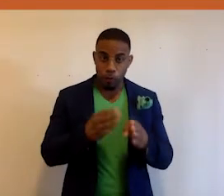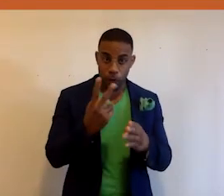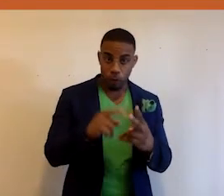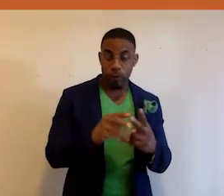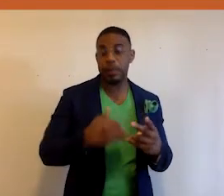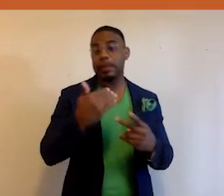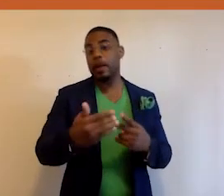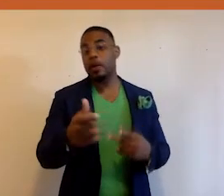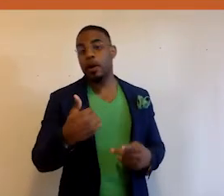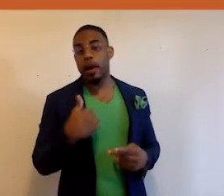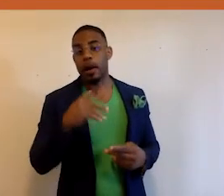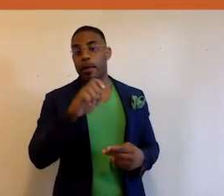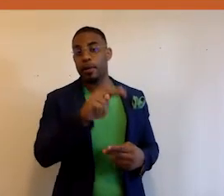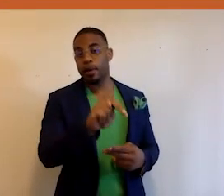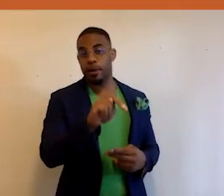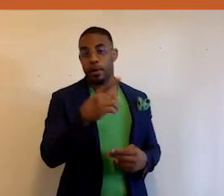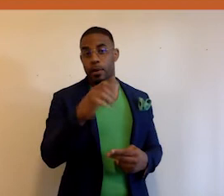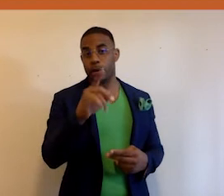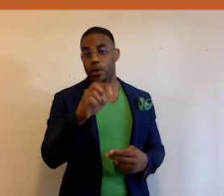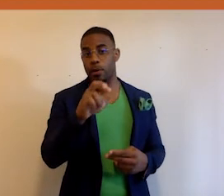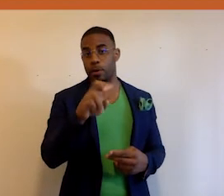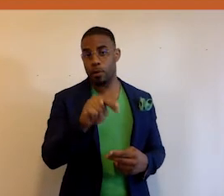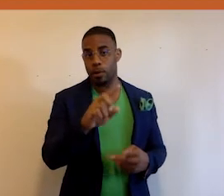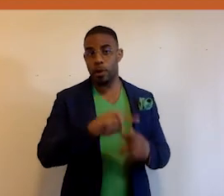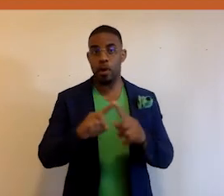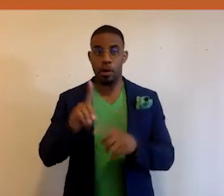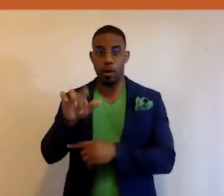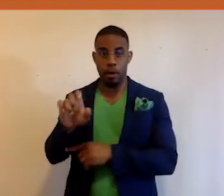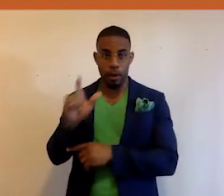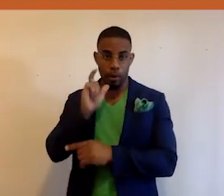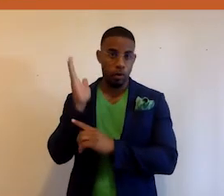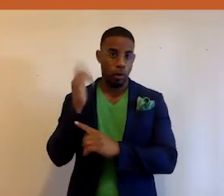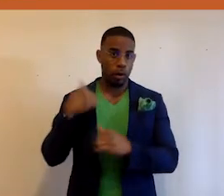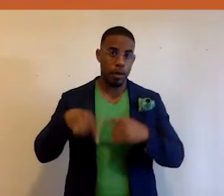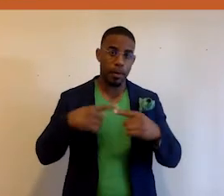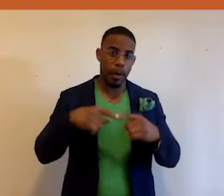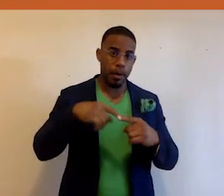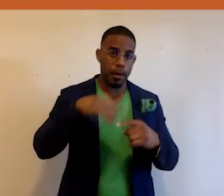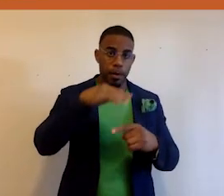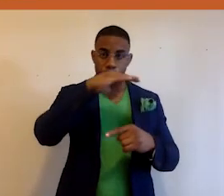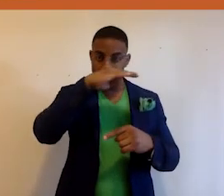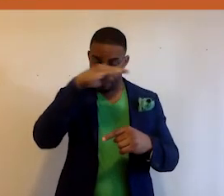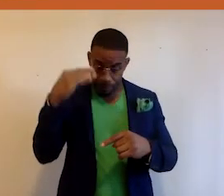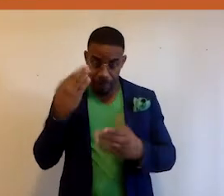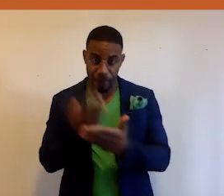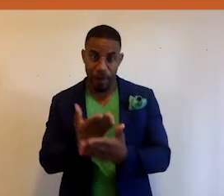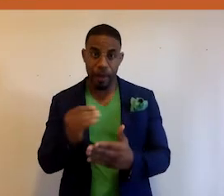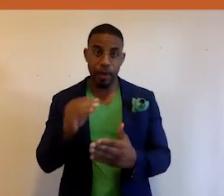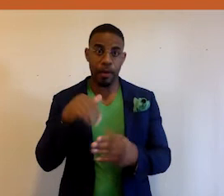Next up, we're going to have Ken Granderson and also Dale Dowie, and they're going to talk to us about Black Facts and the Wakandan